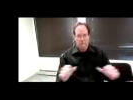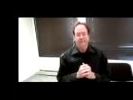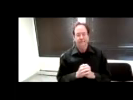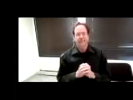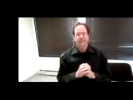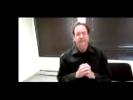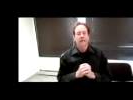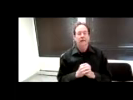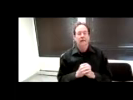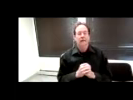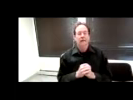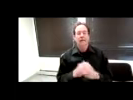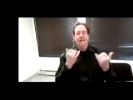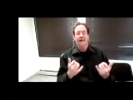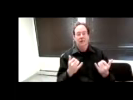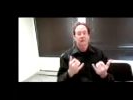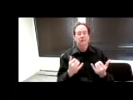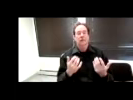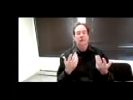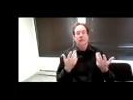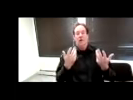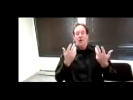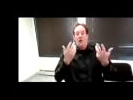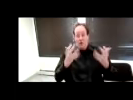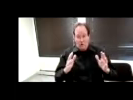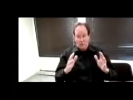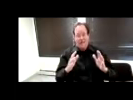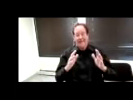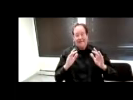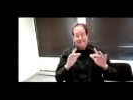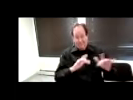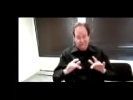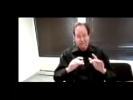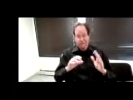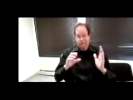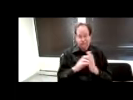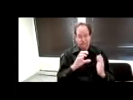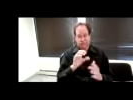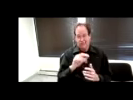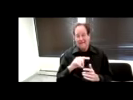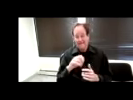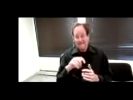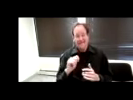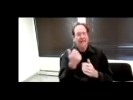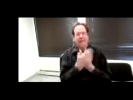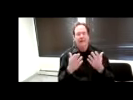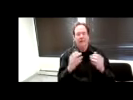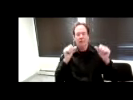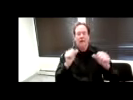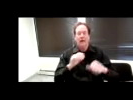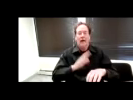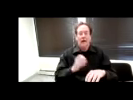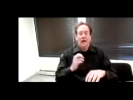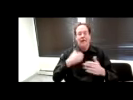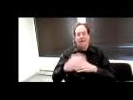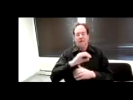And now for existing content, anything that was posted on or after January